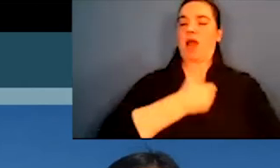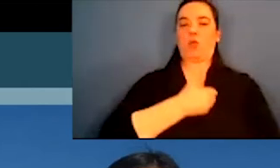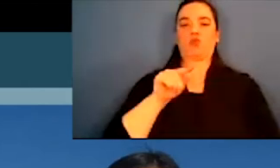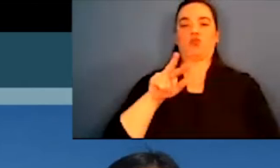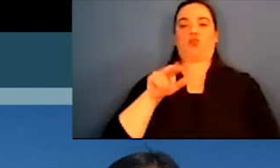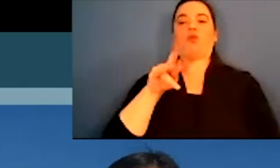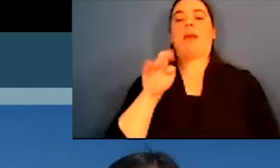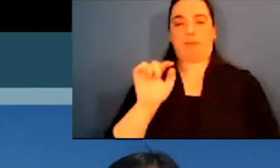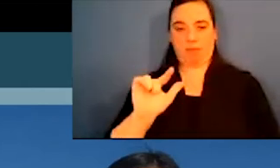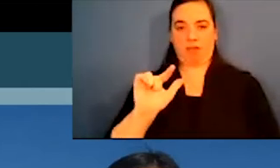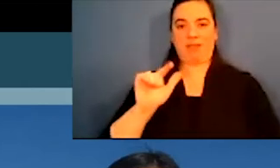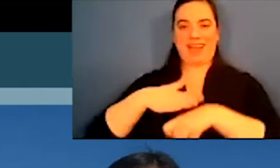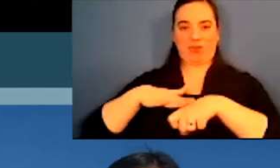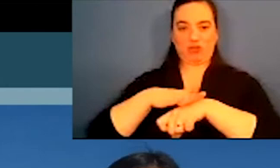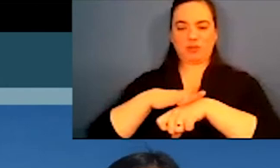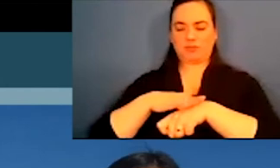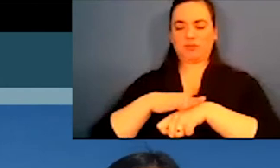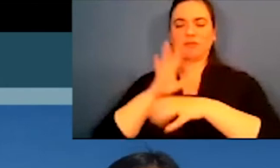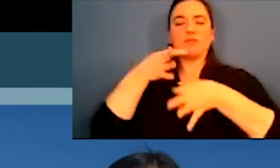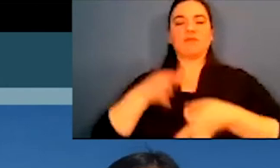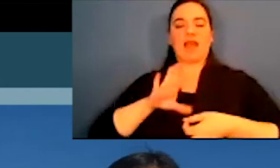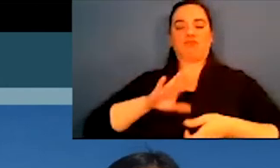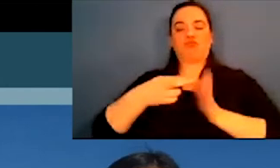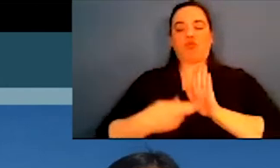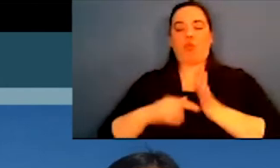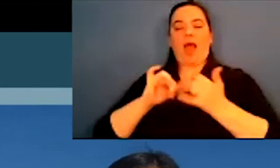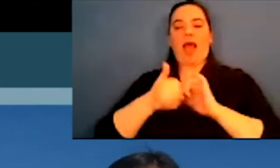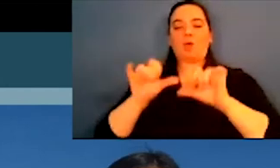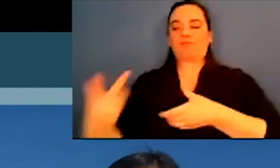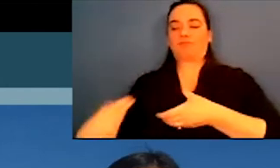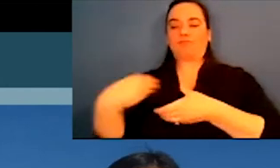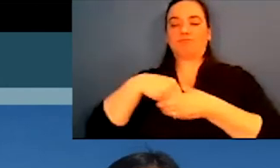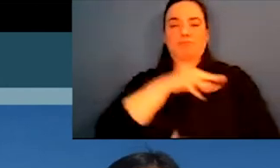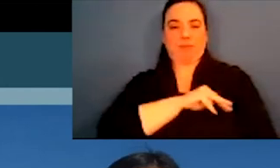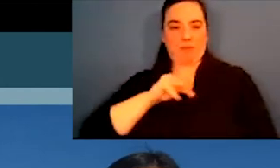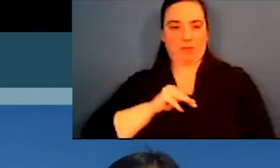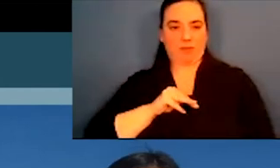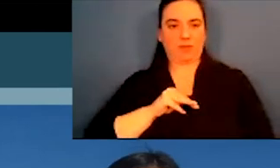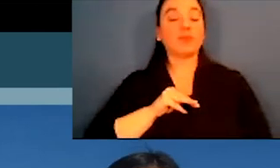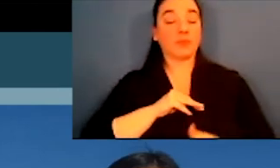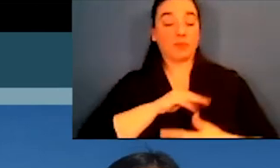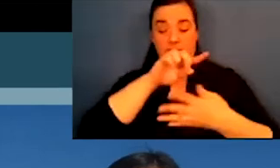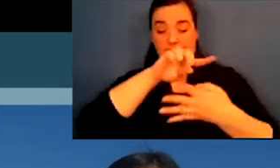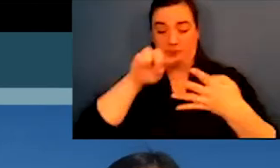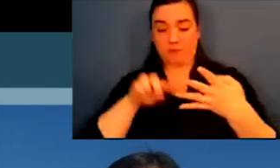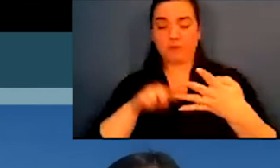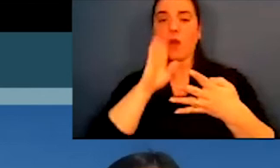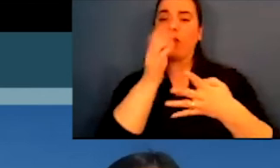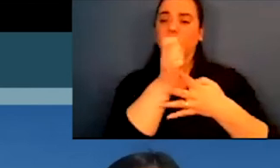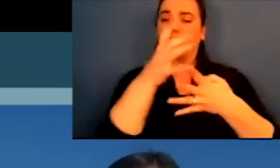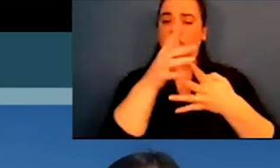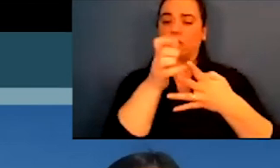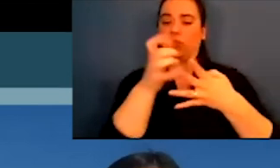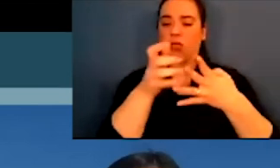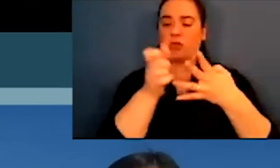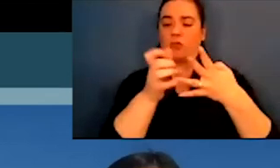of tribal members by a tribal nation. Tribes set their own rules regarding tribal enrollment and membership. I'm going